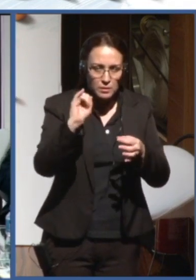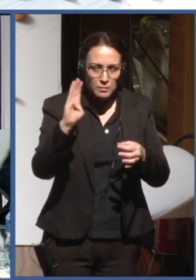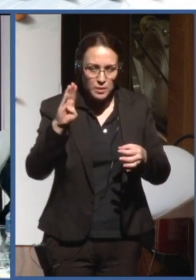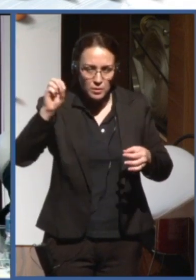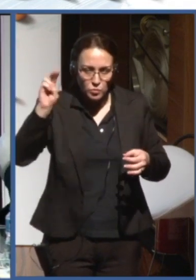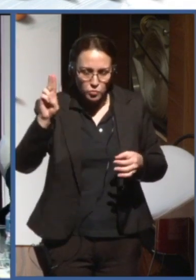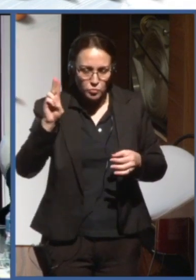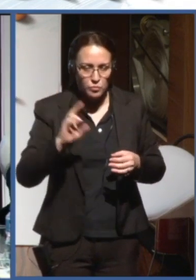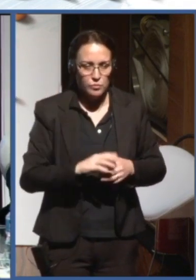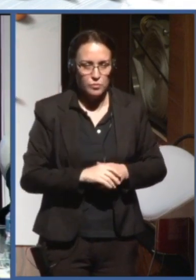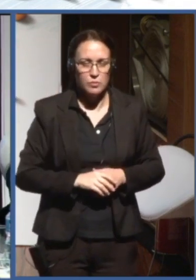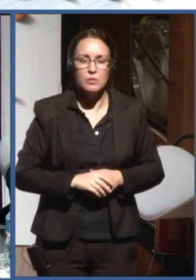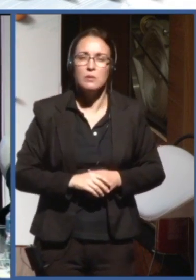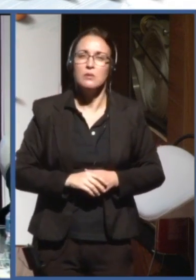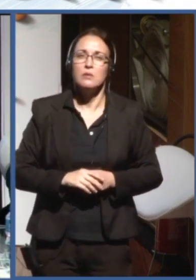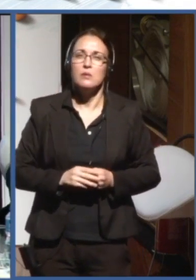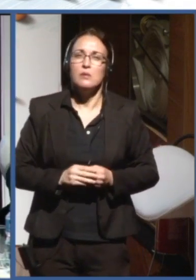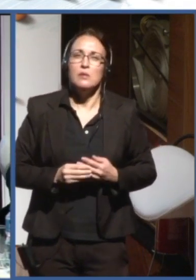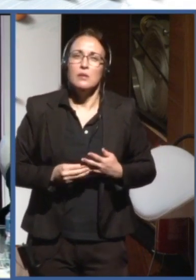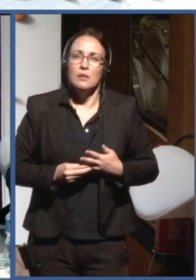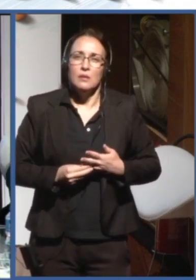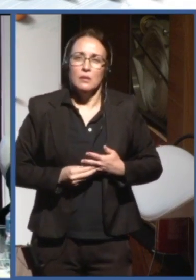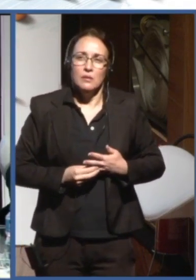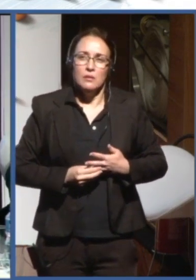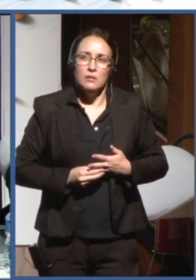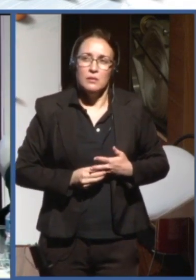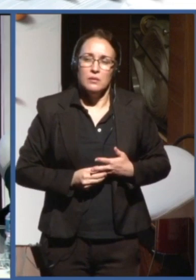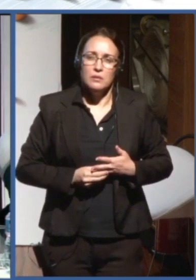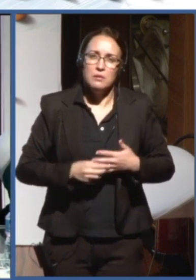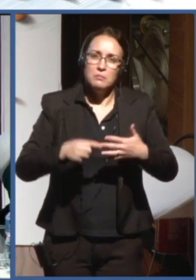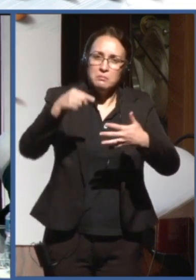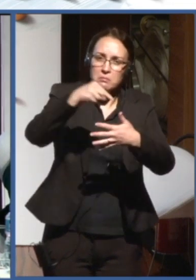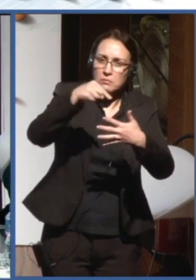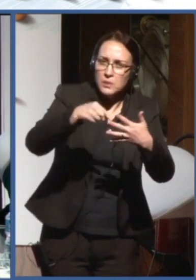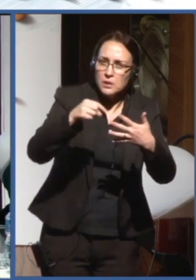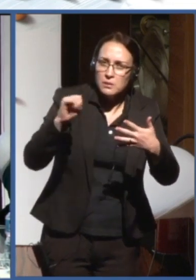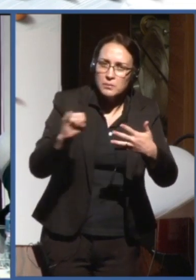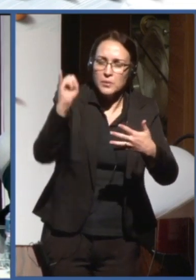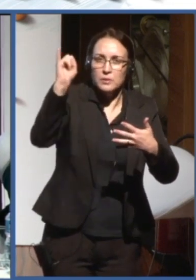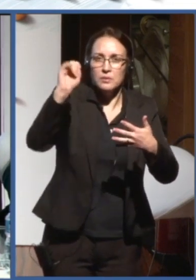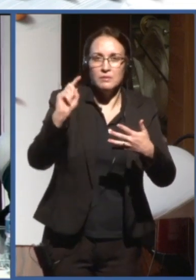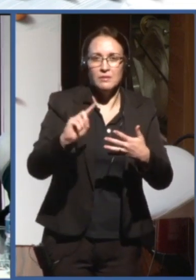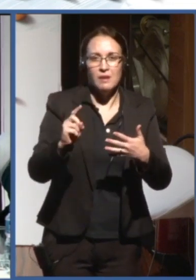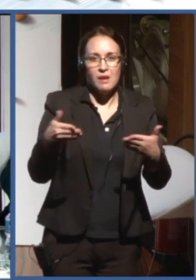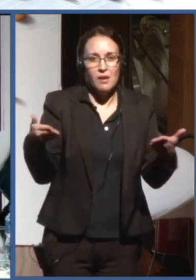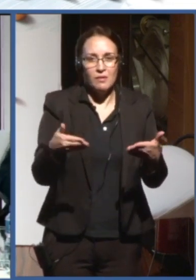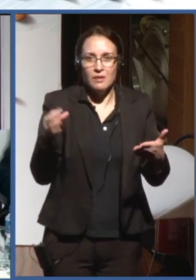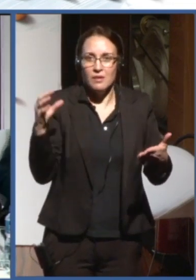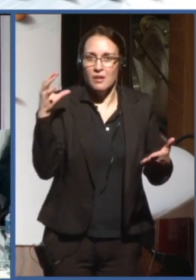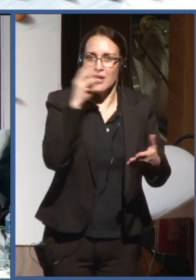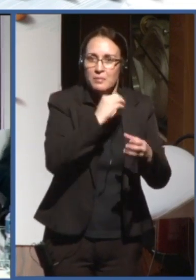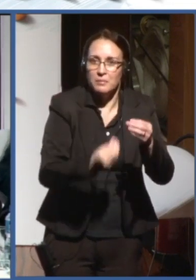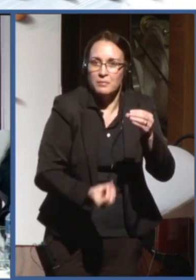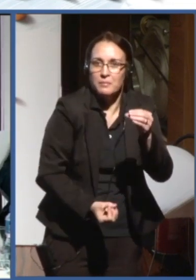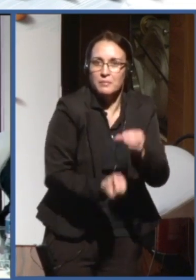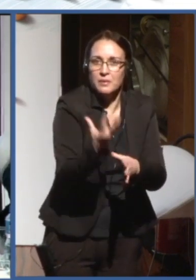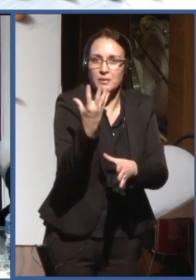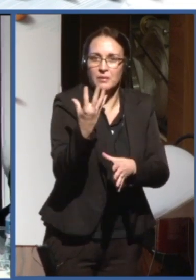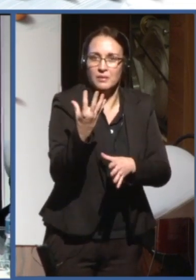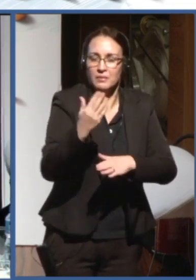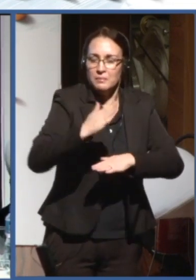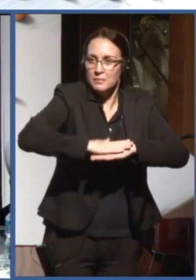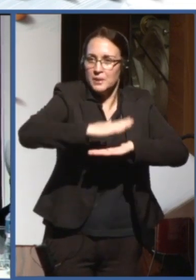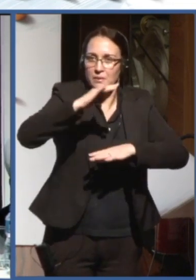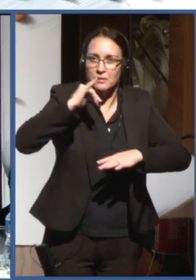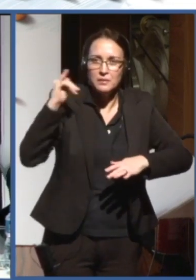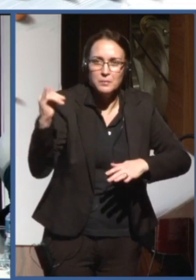topic, you know, that will earn you money as an engineer. Yeah. It suddenly becomes super cool. There are so many applications of AI, you know, we are looking